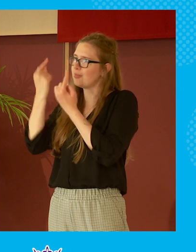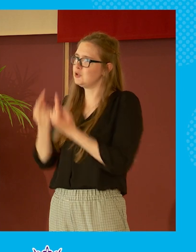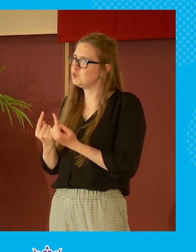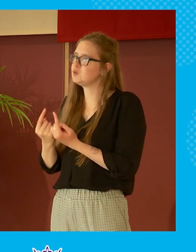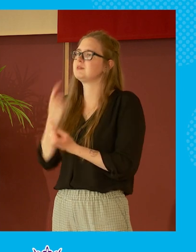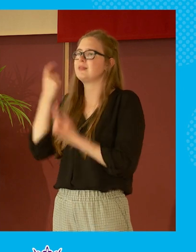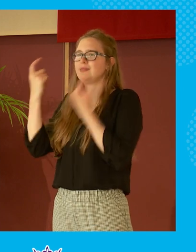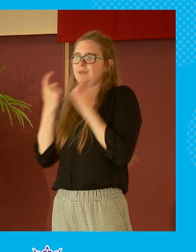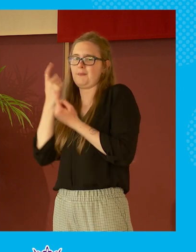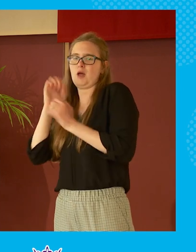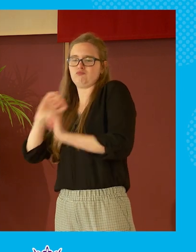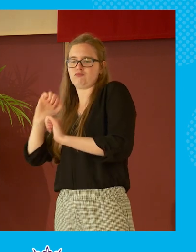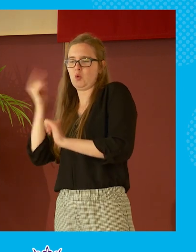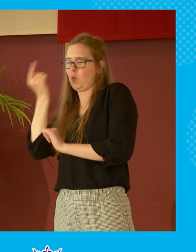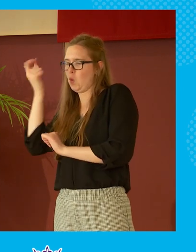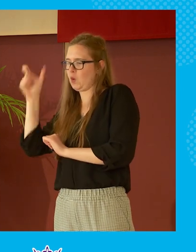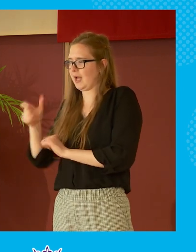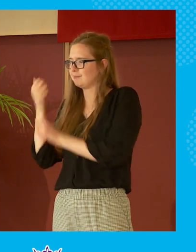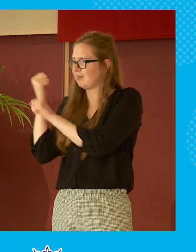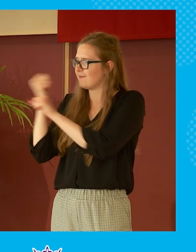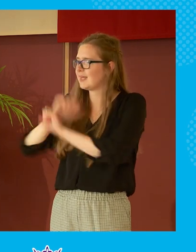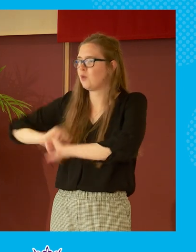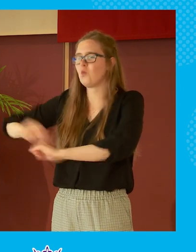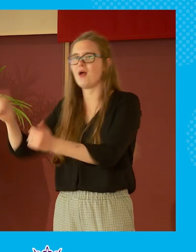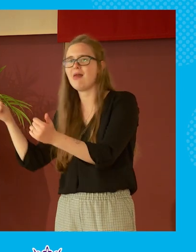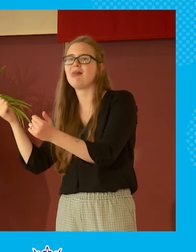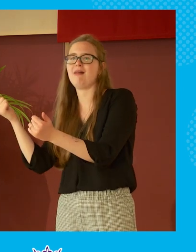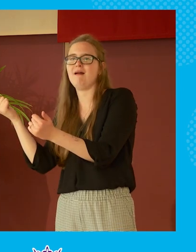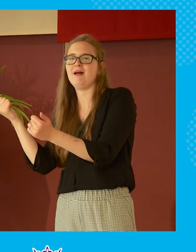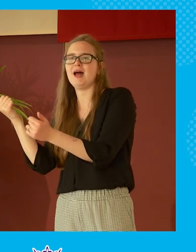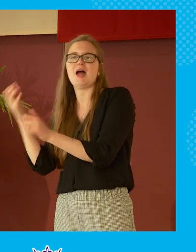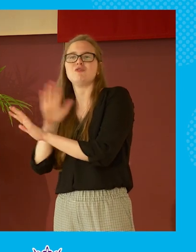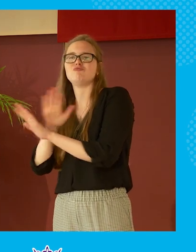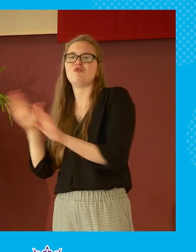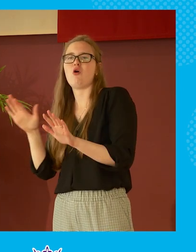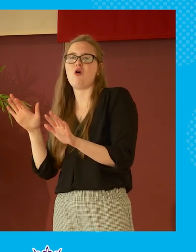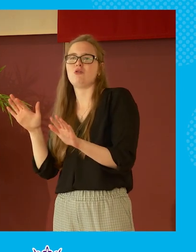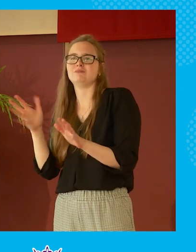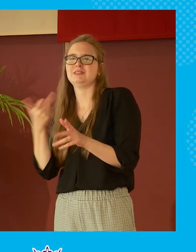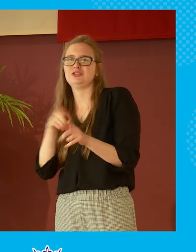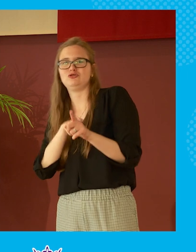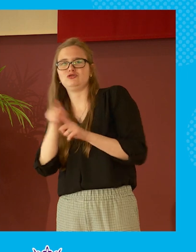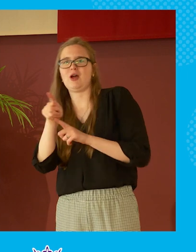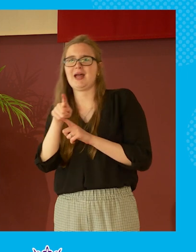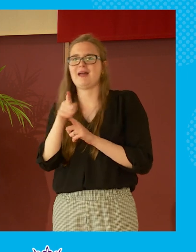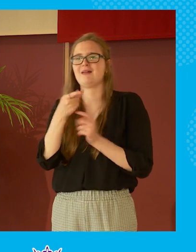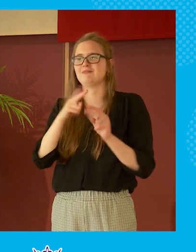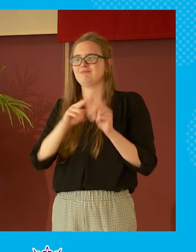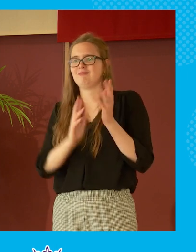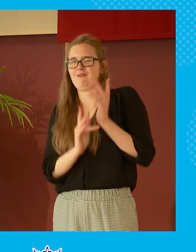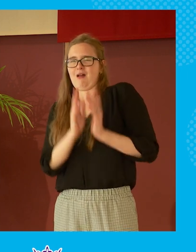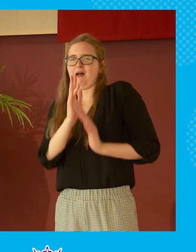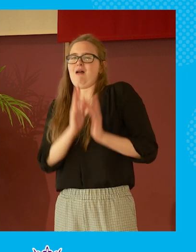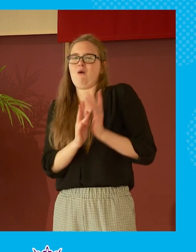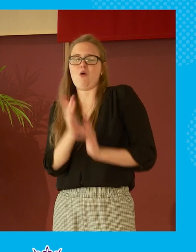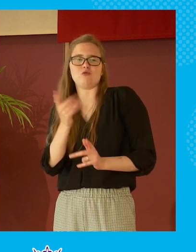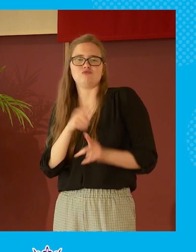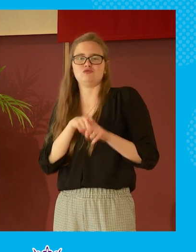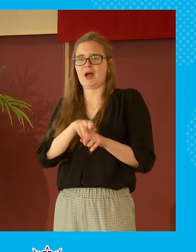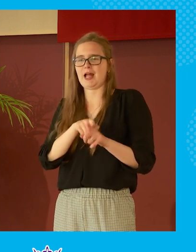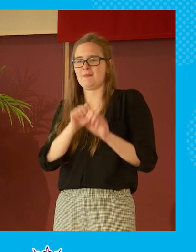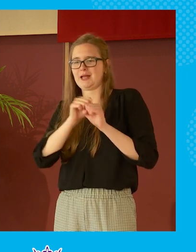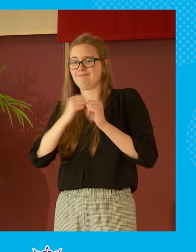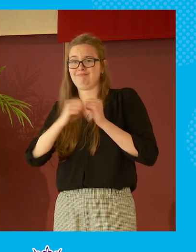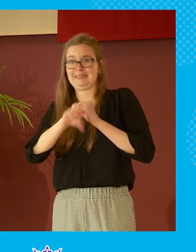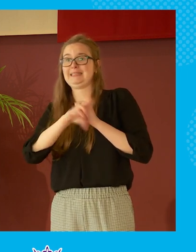focus on who it is can advocate well on the issues rather than uh this sort of trial by by fire or trial by by media